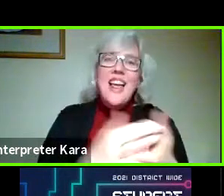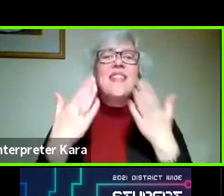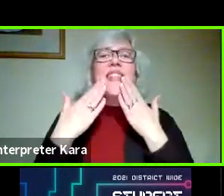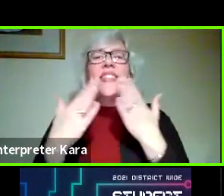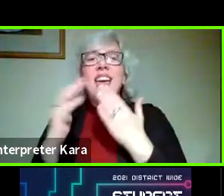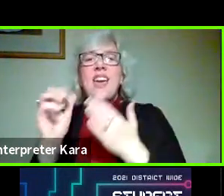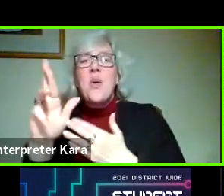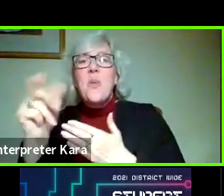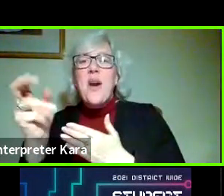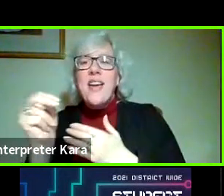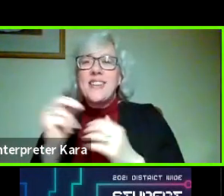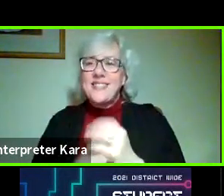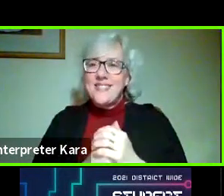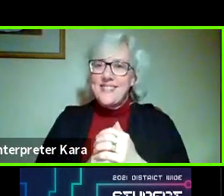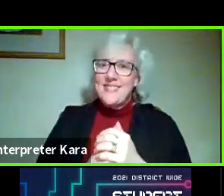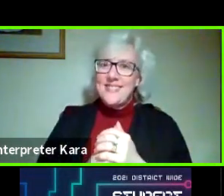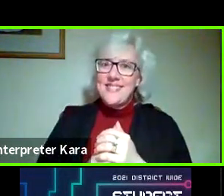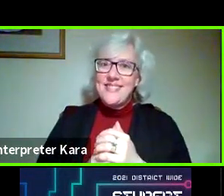you, Brian.